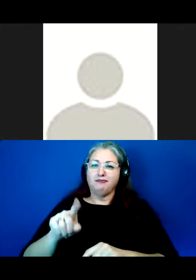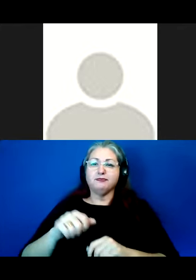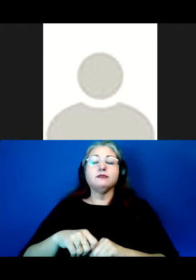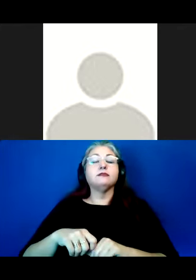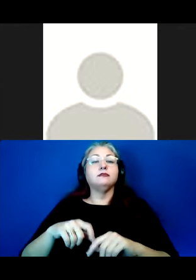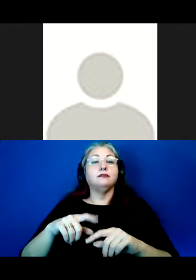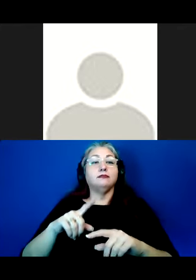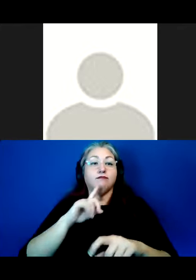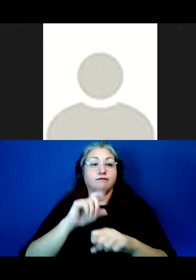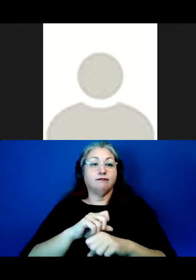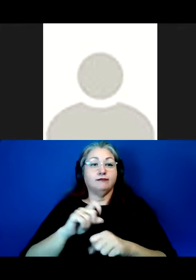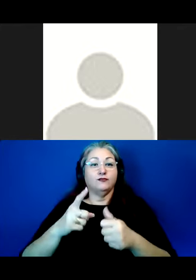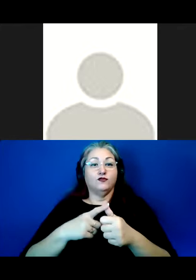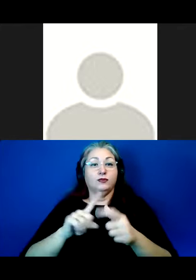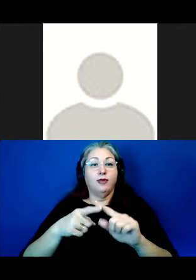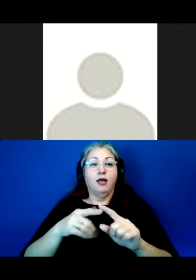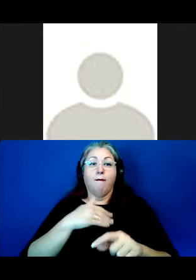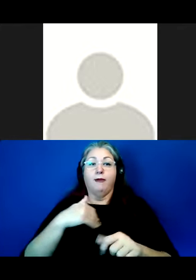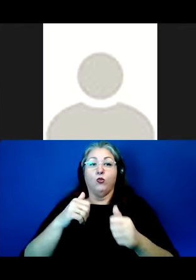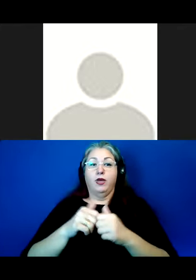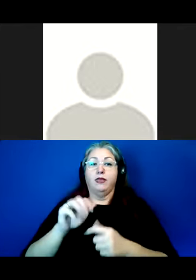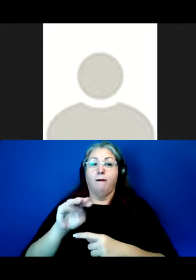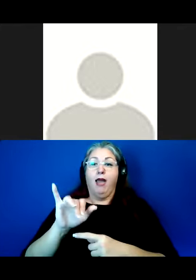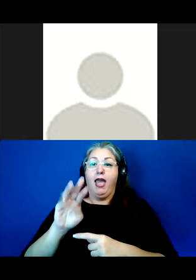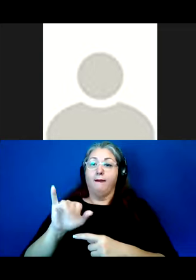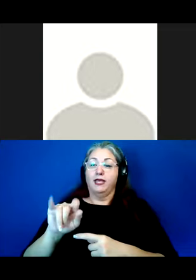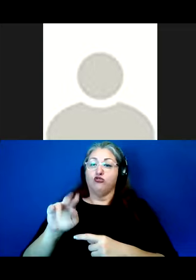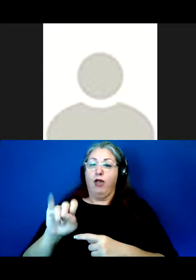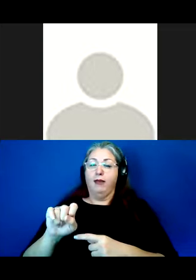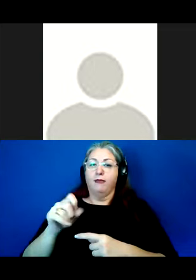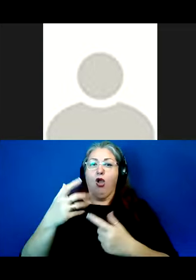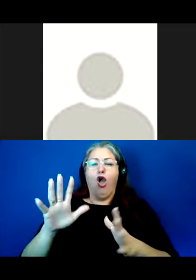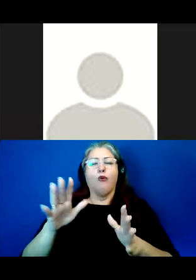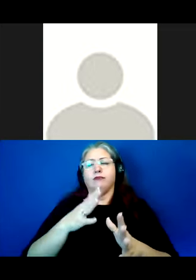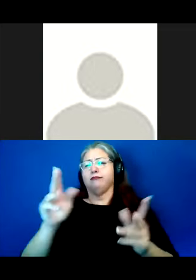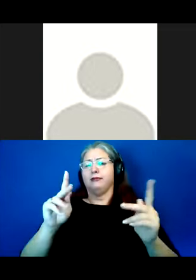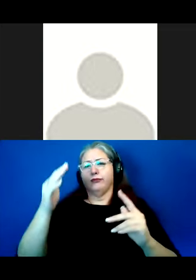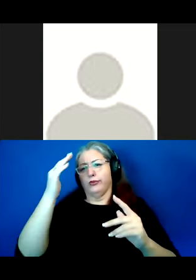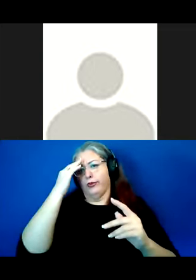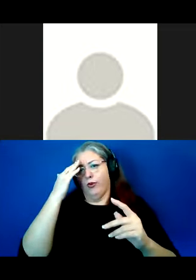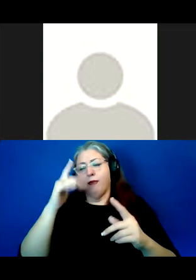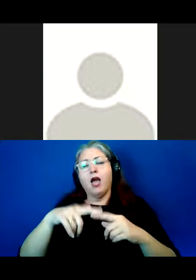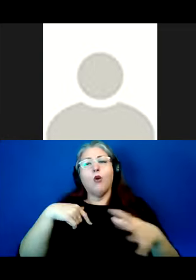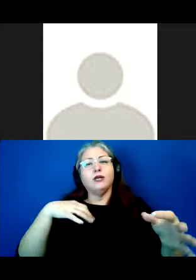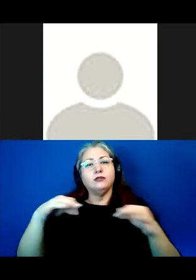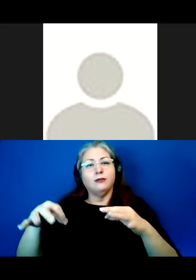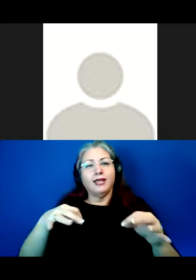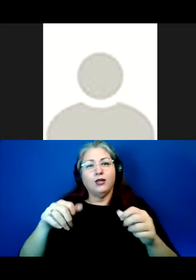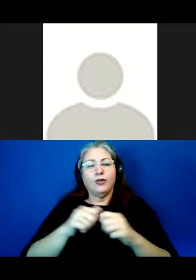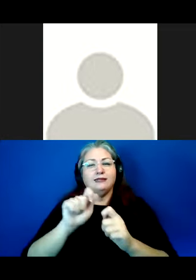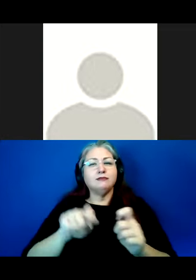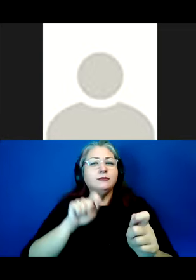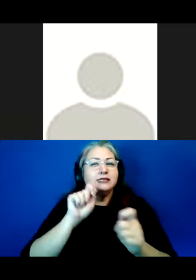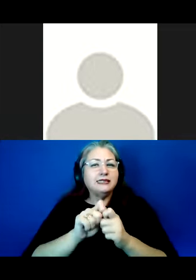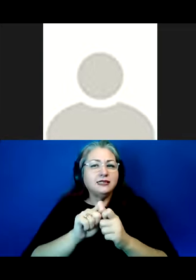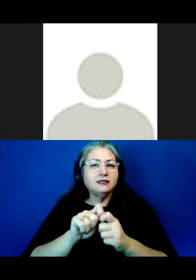fact, the first point about my membership in the Miami Tribe of Oklahoma is already widely known, but I want you to hear me express it in a particular way.